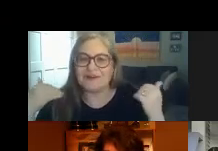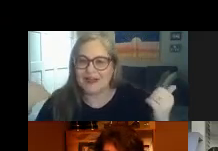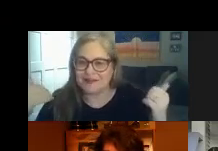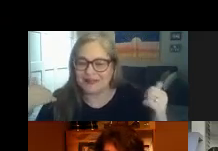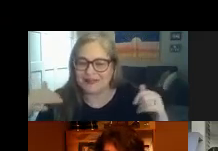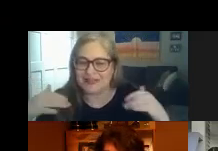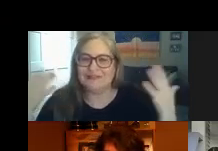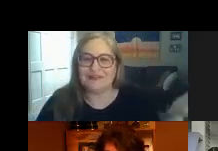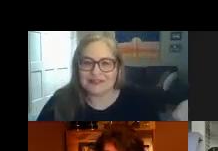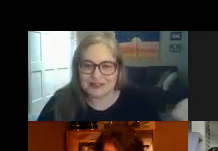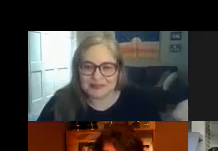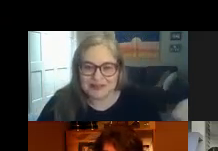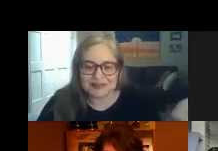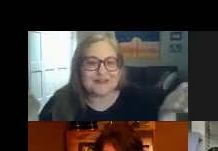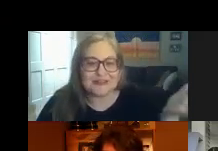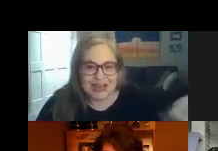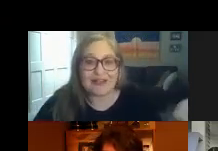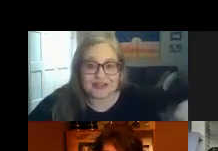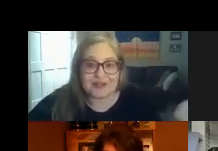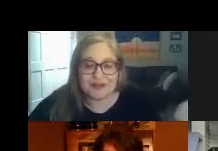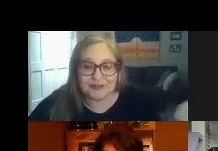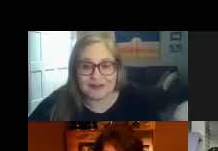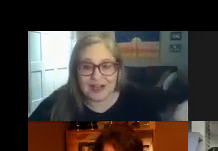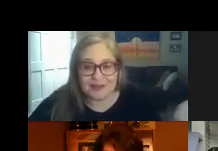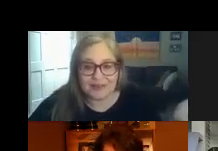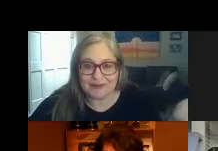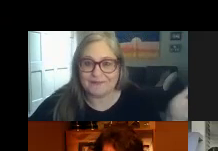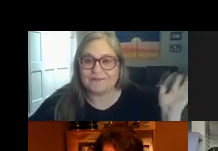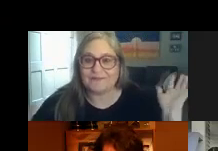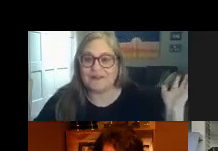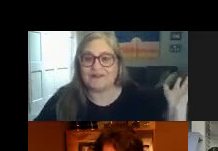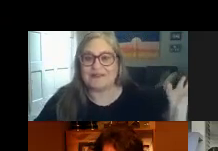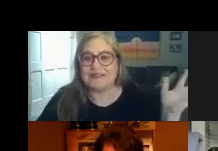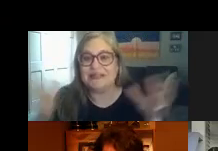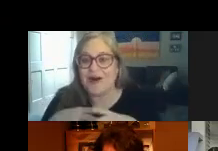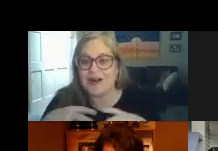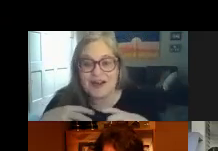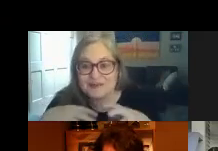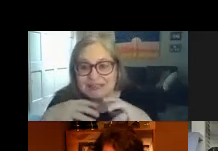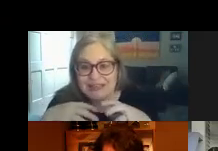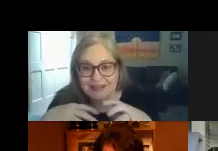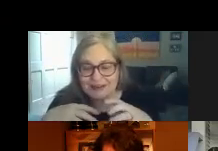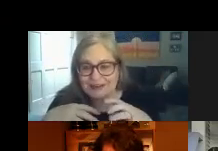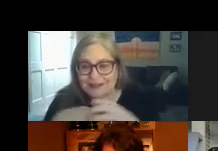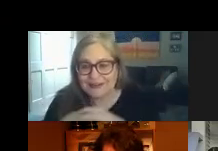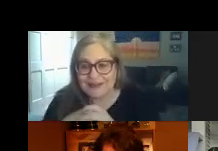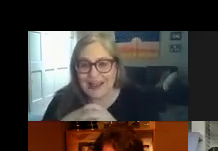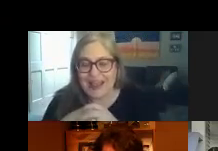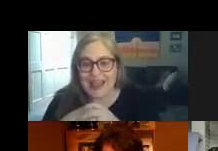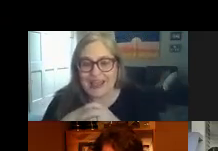of the evaluation they determine the student is eligible for an iep the team all comes together